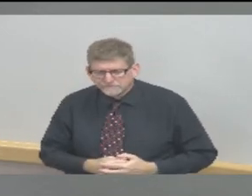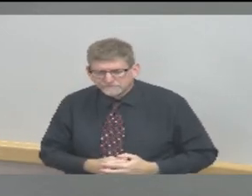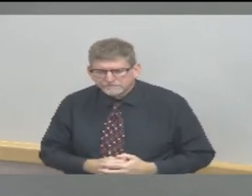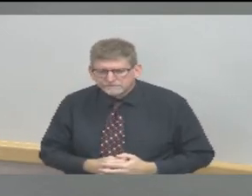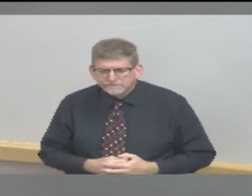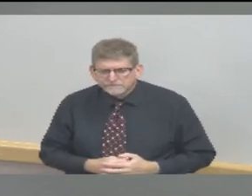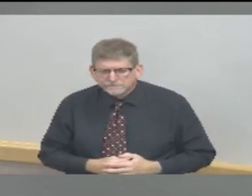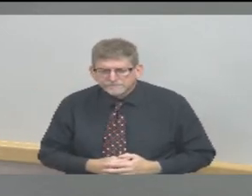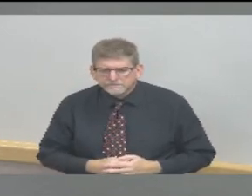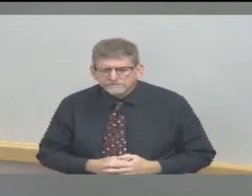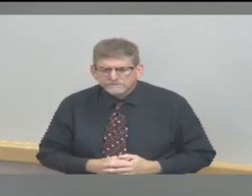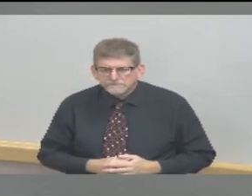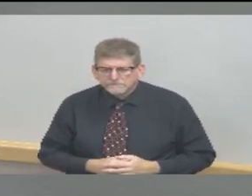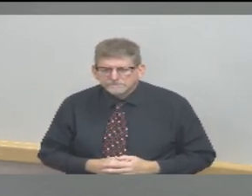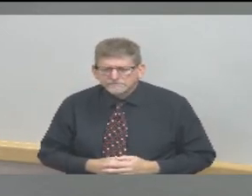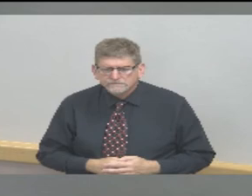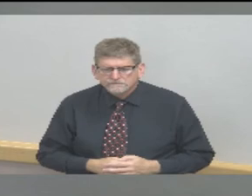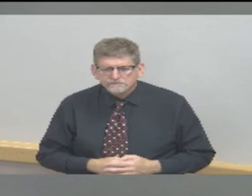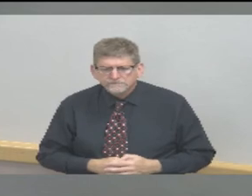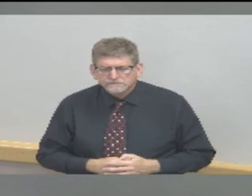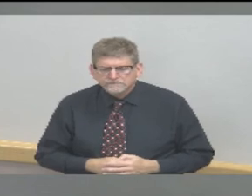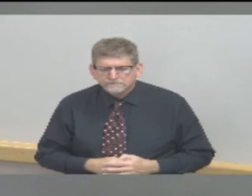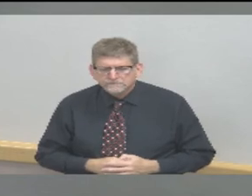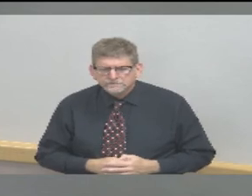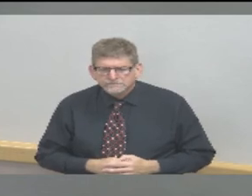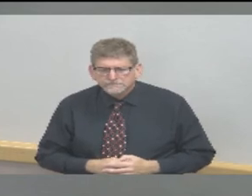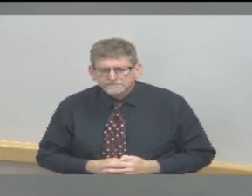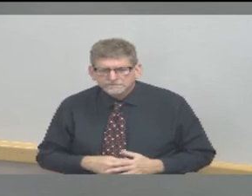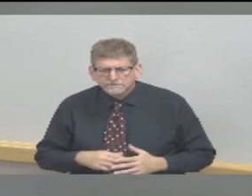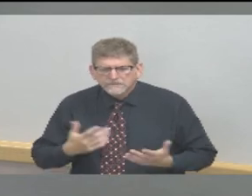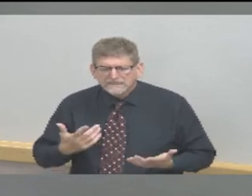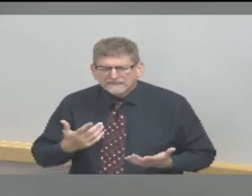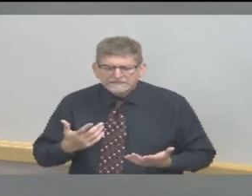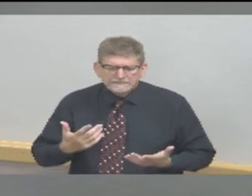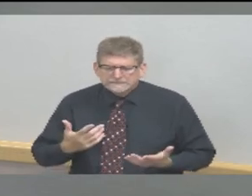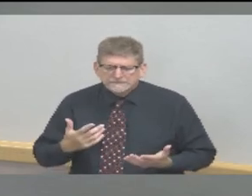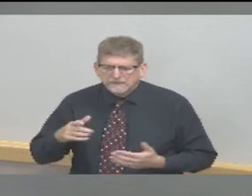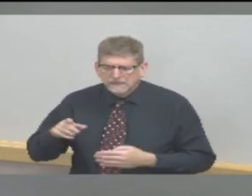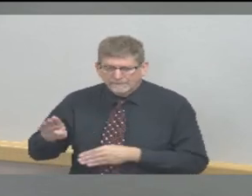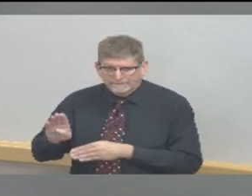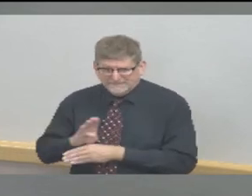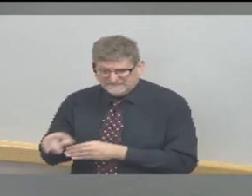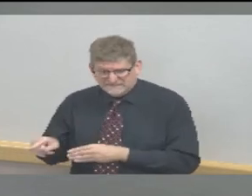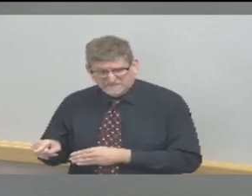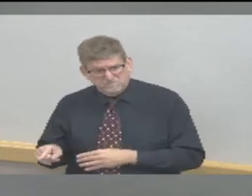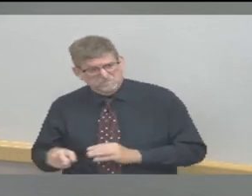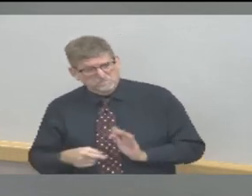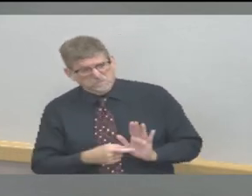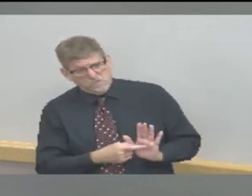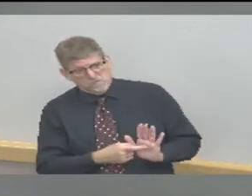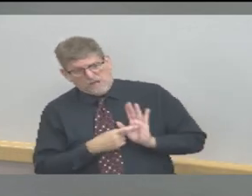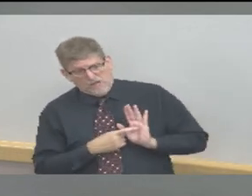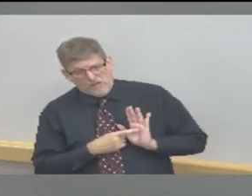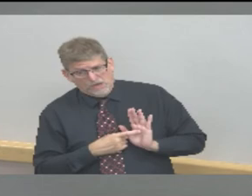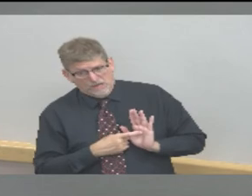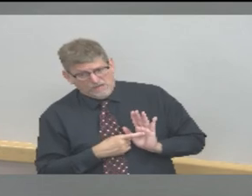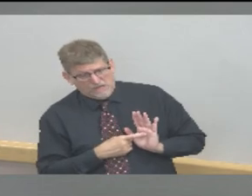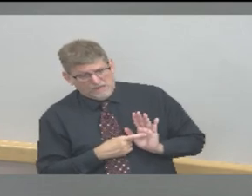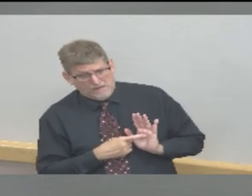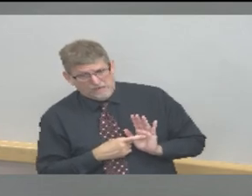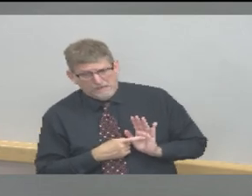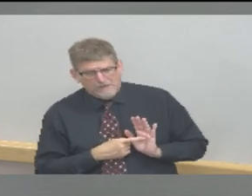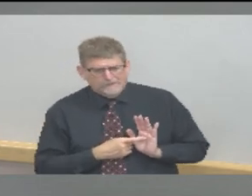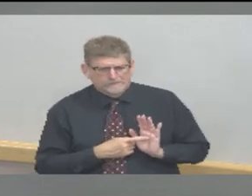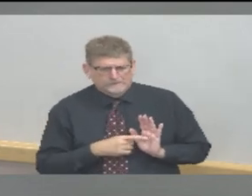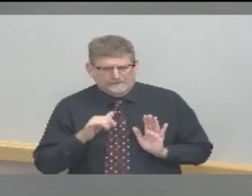Whether it's required by a business for their customers to have a mask on to enter their business is really a decision